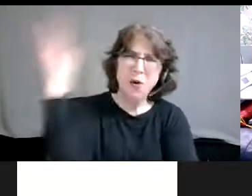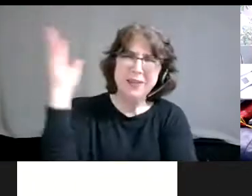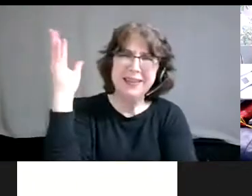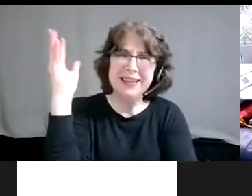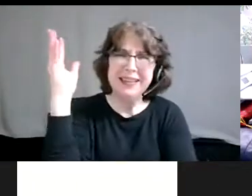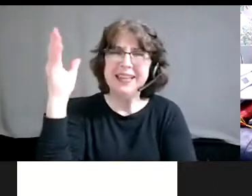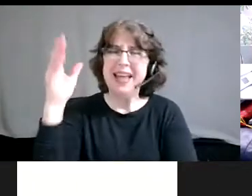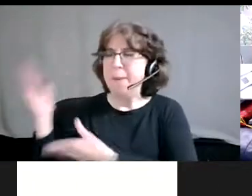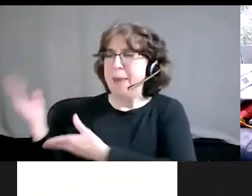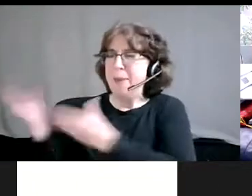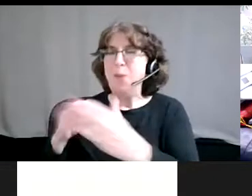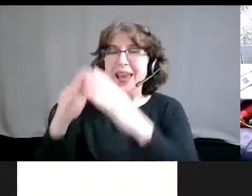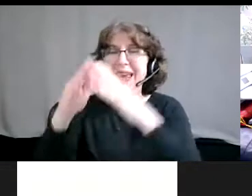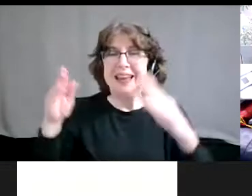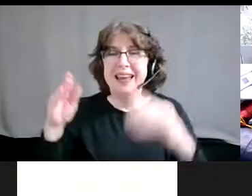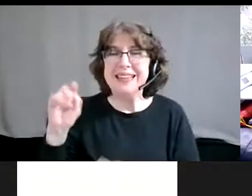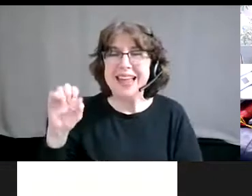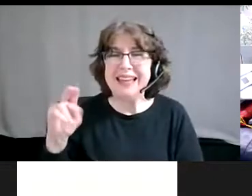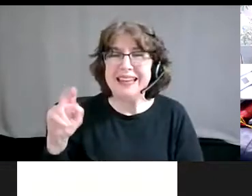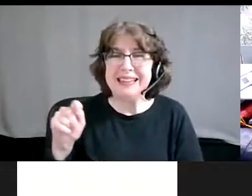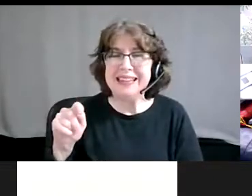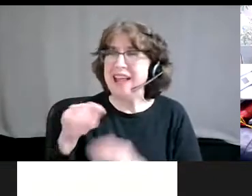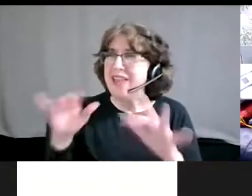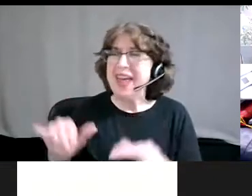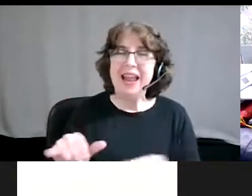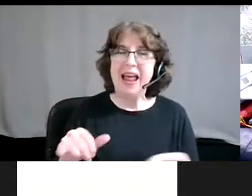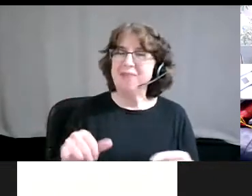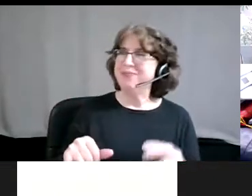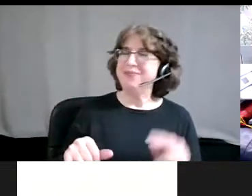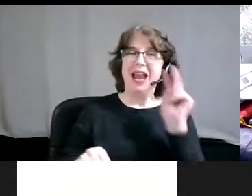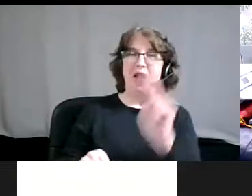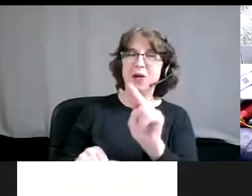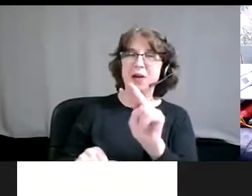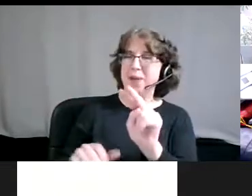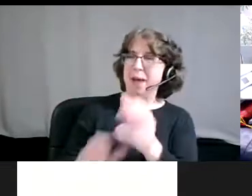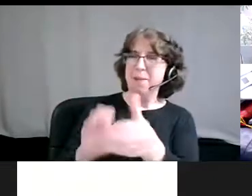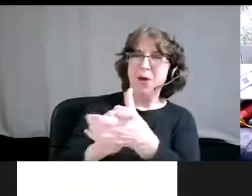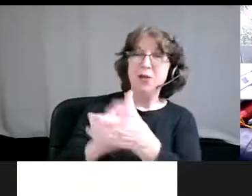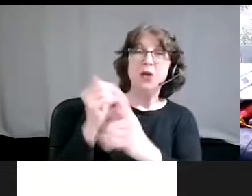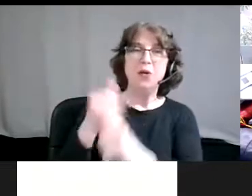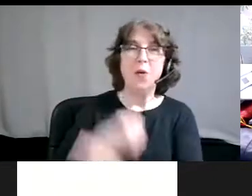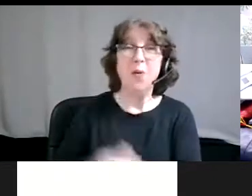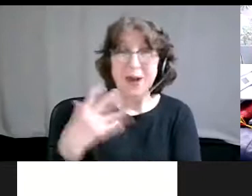like bring a tent and do that. And I told, I looked at my spouse, who's white, who's the white, the white,